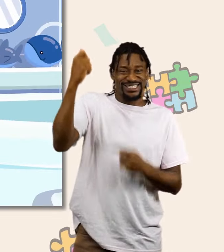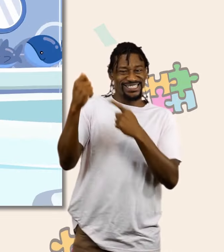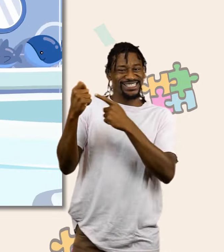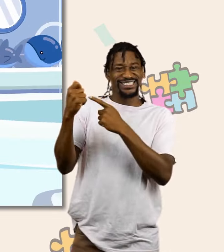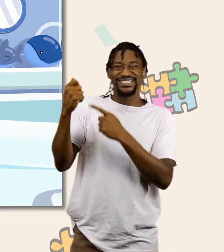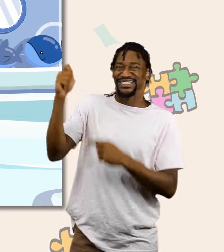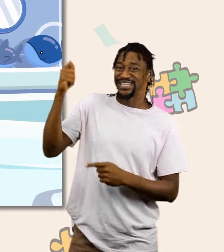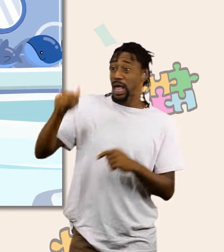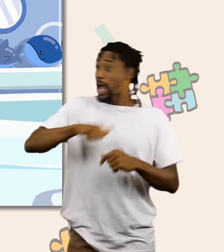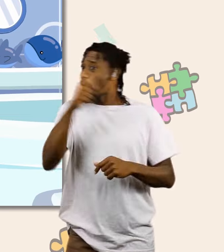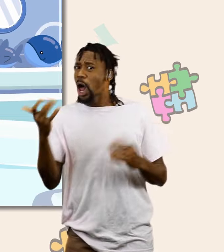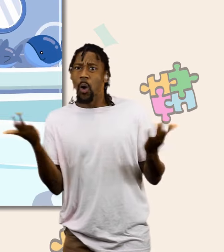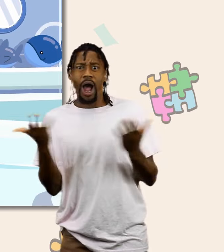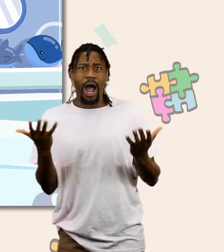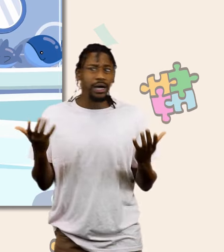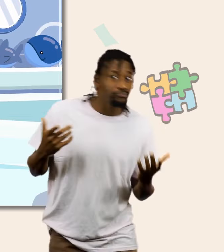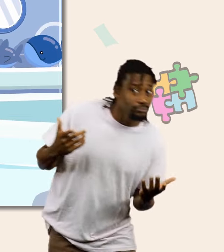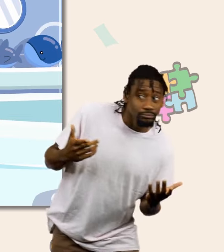And the second thing we need?